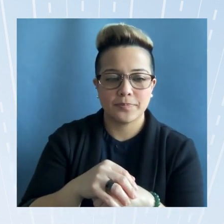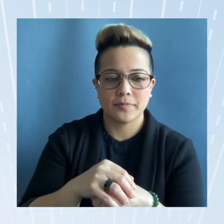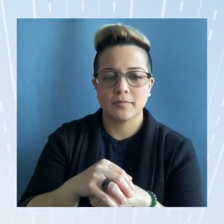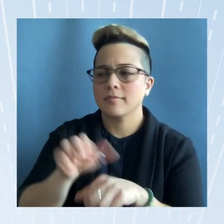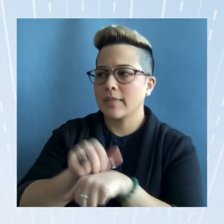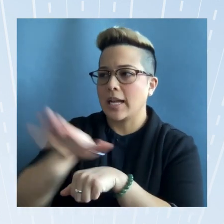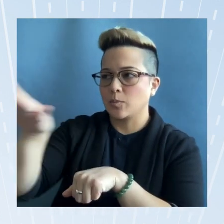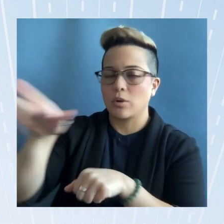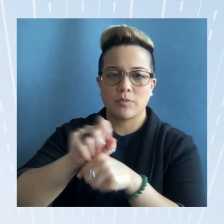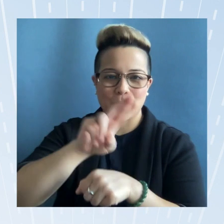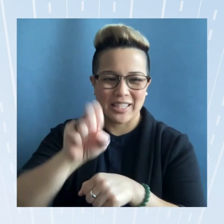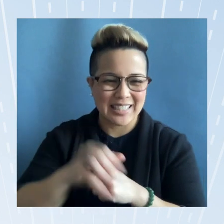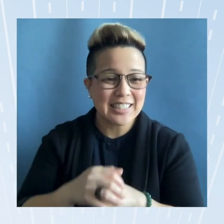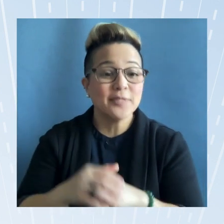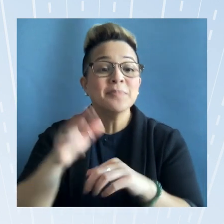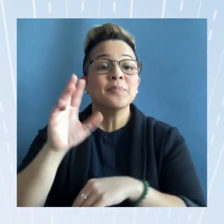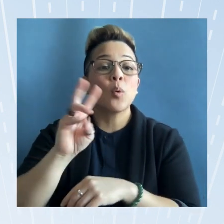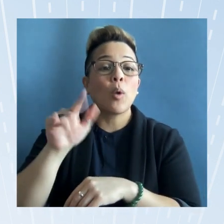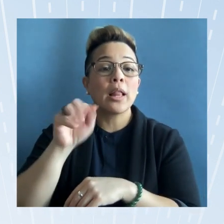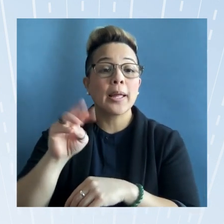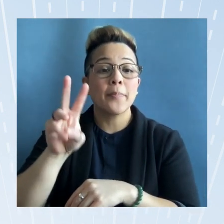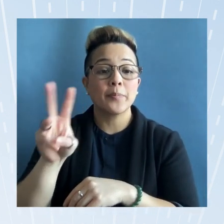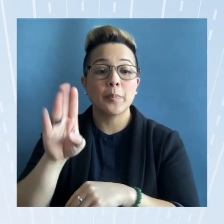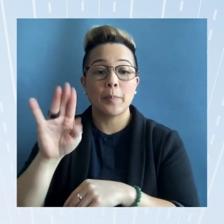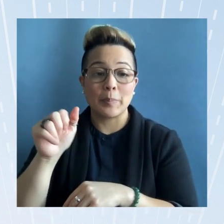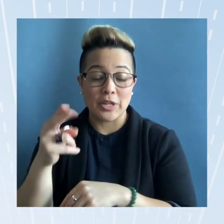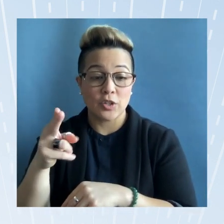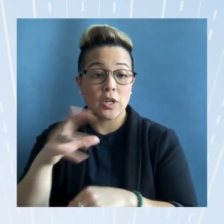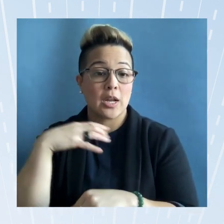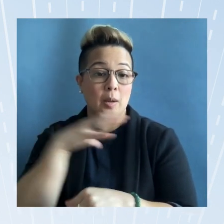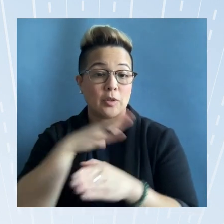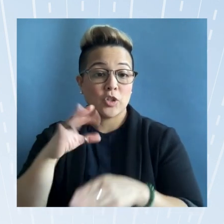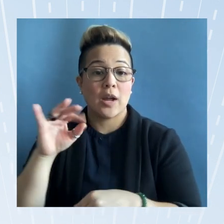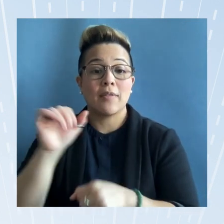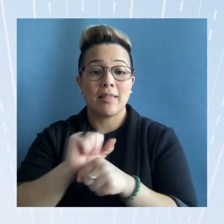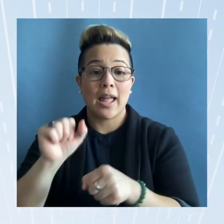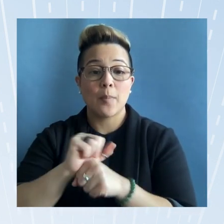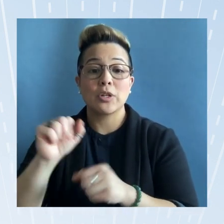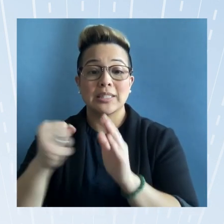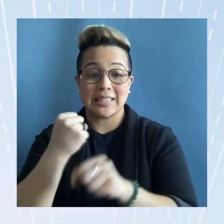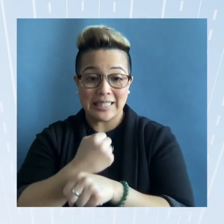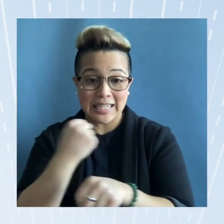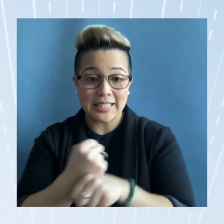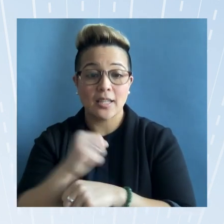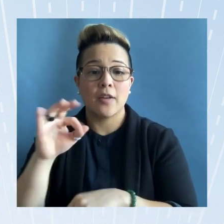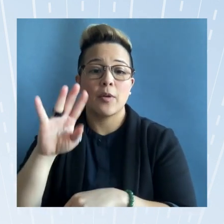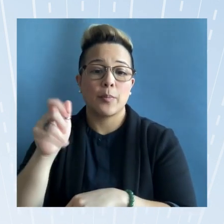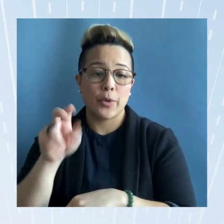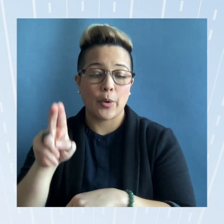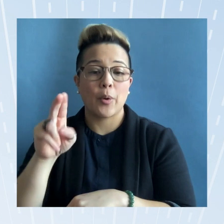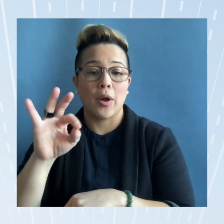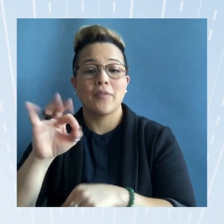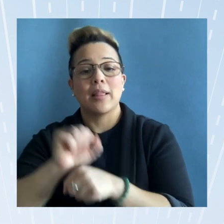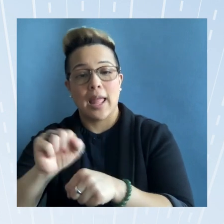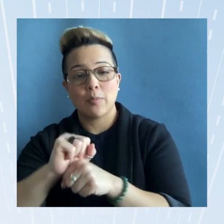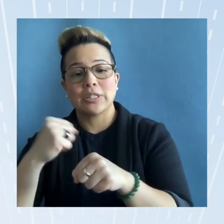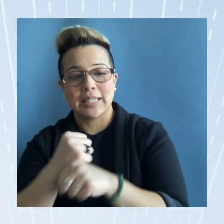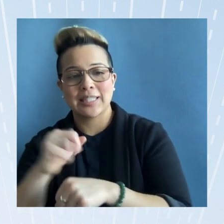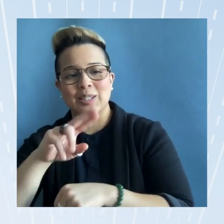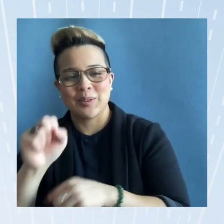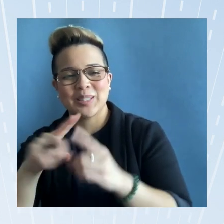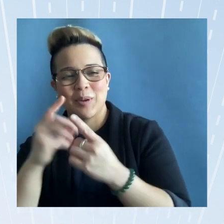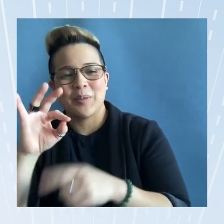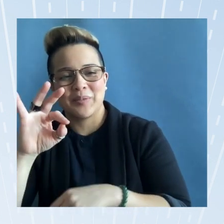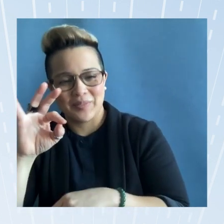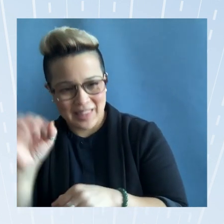of labor statistics bureau of labor statistics u.s department of labor he provided an overview of the bureau of